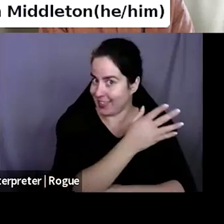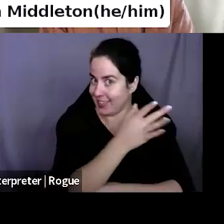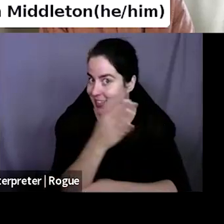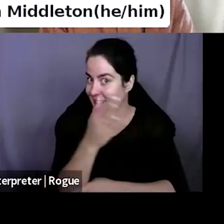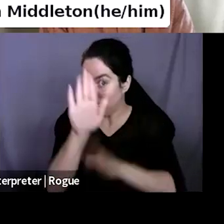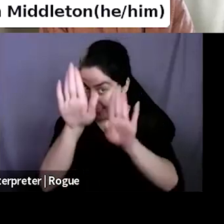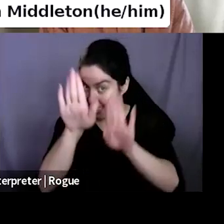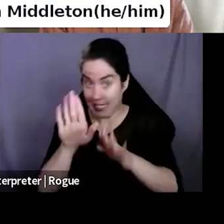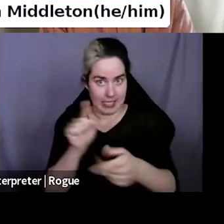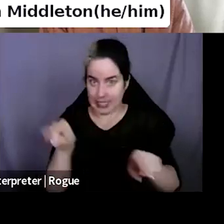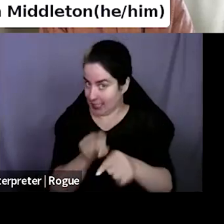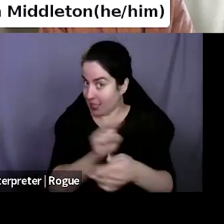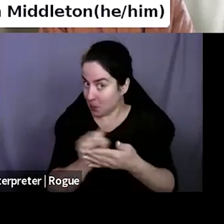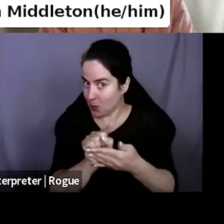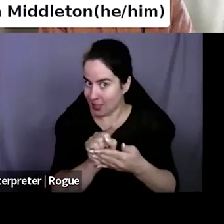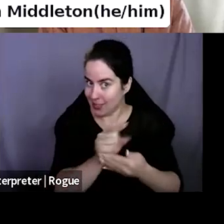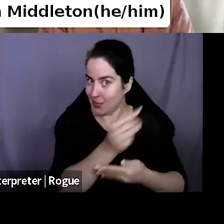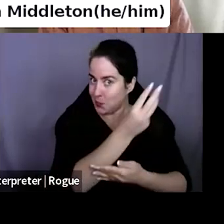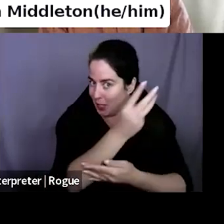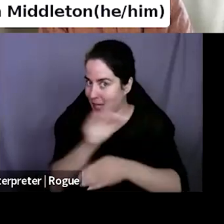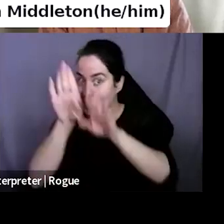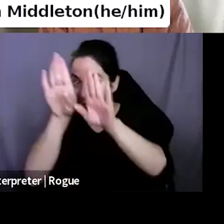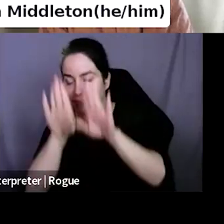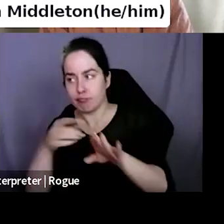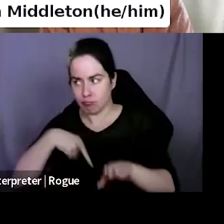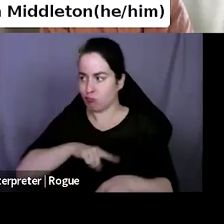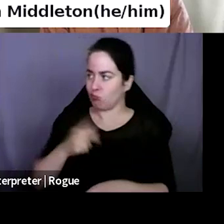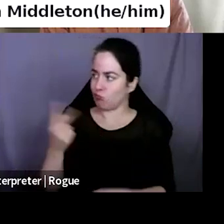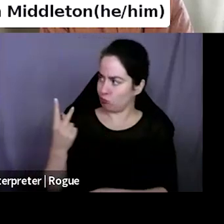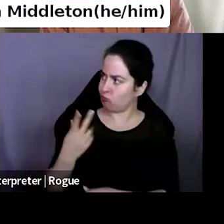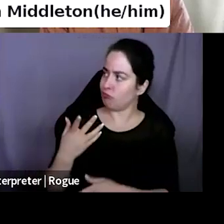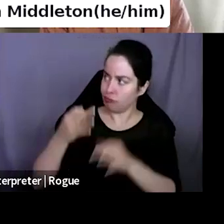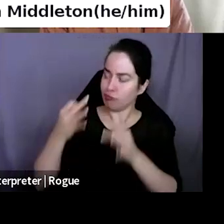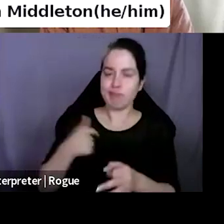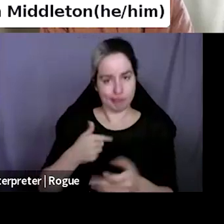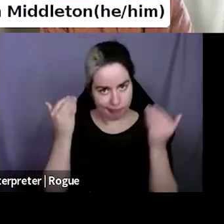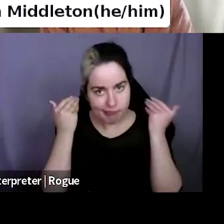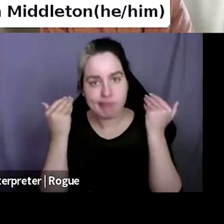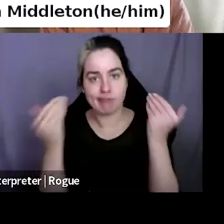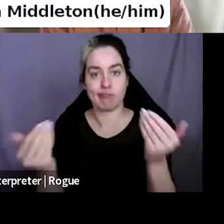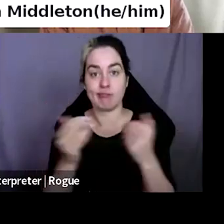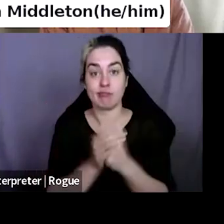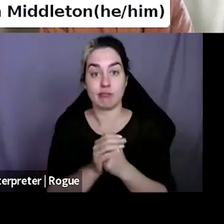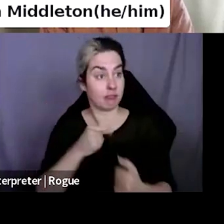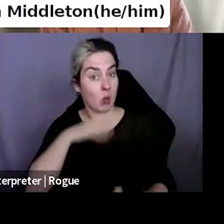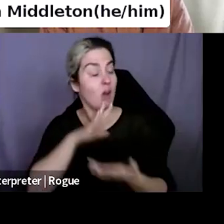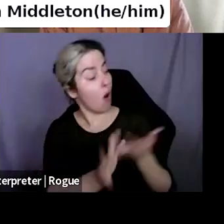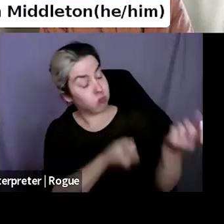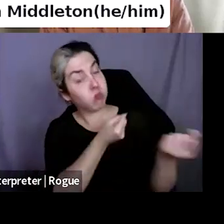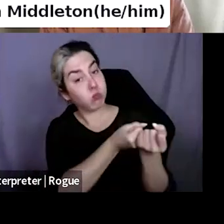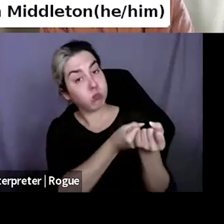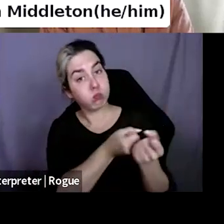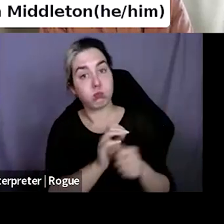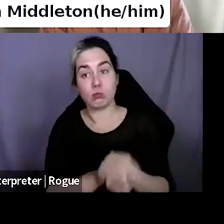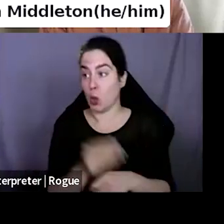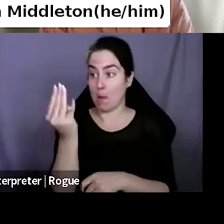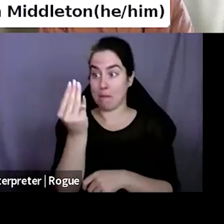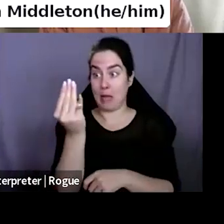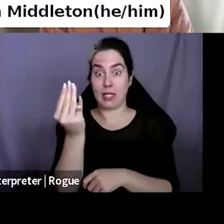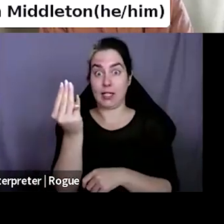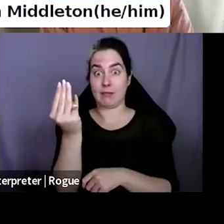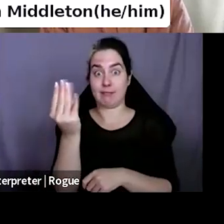week. Um, we decided that that's what I was going to do. And my wife was supportive. And on Monday I quit my job